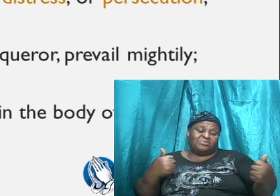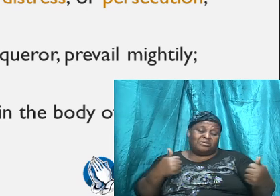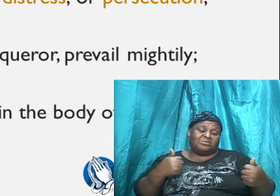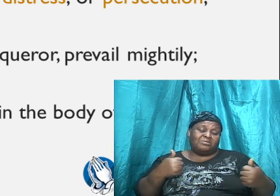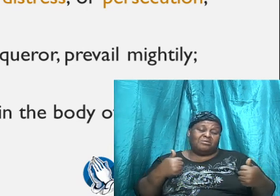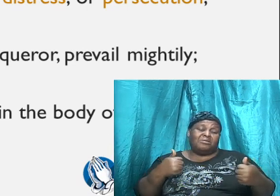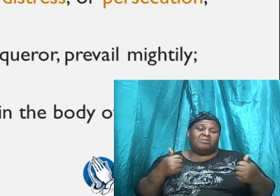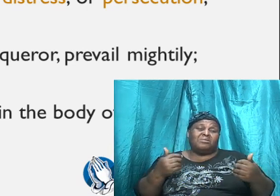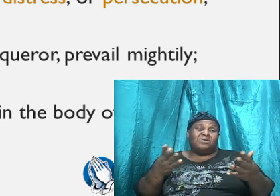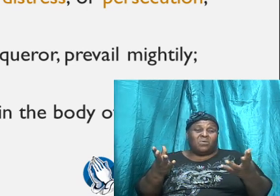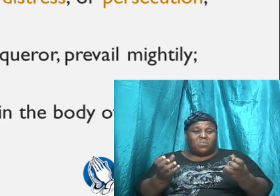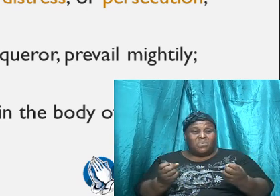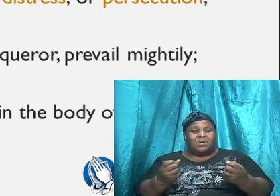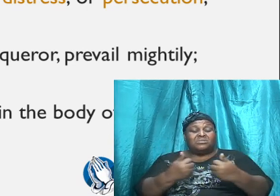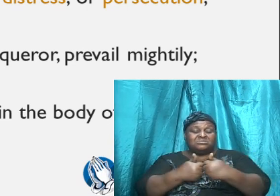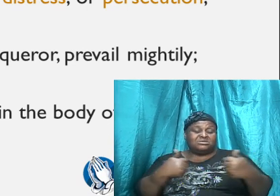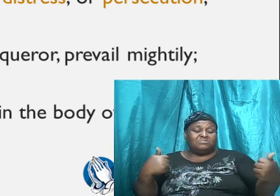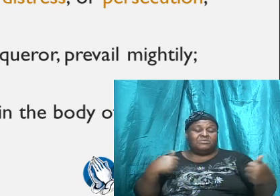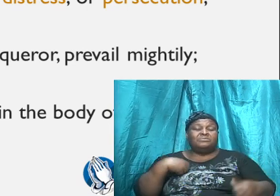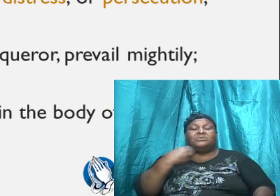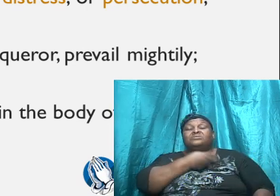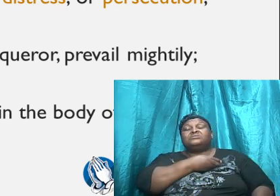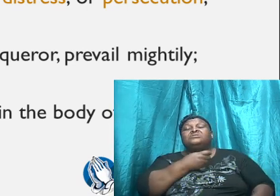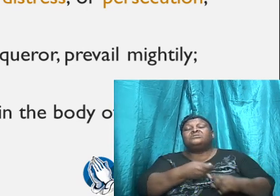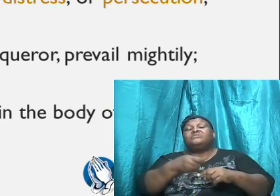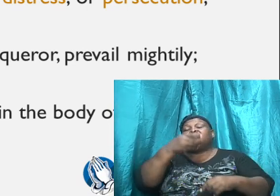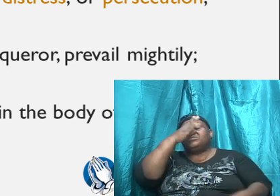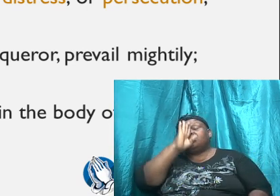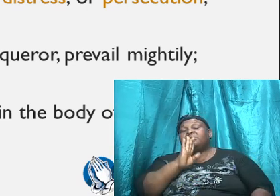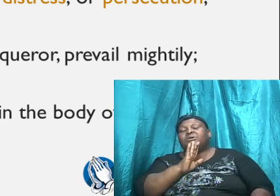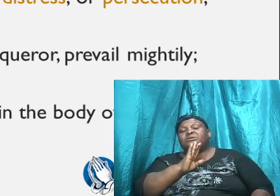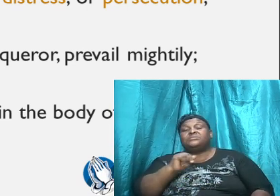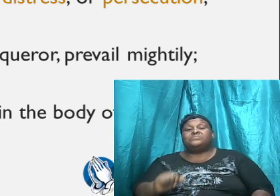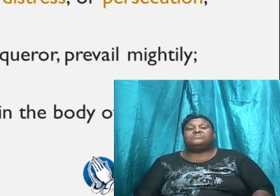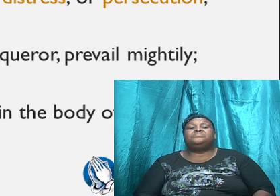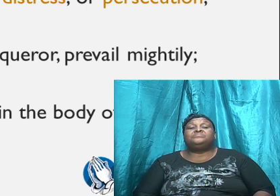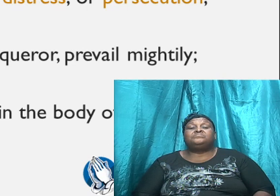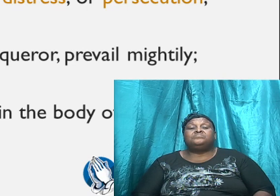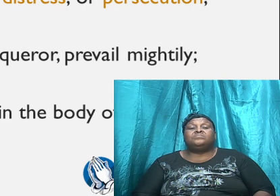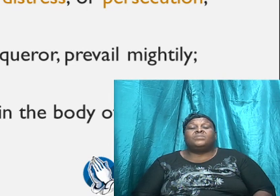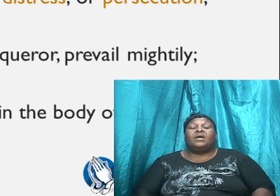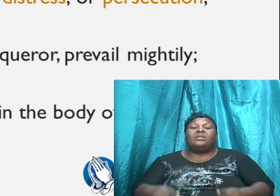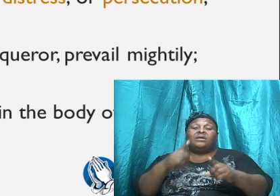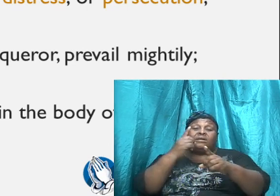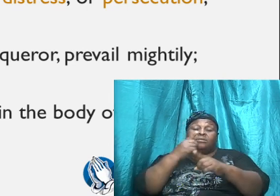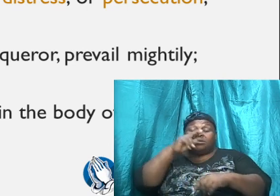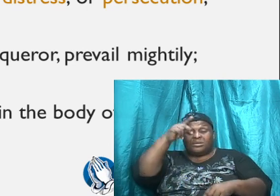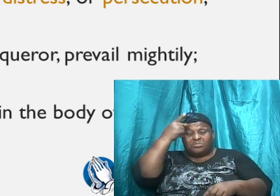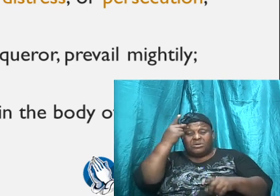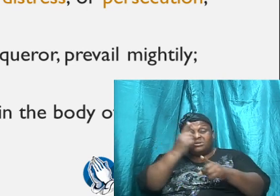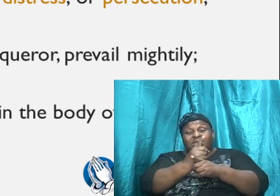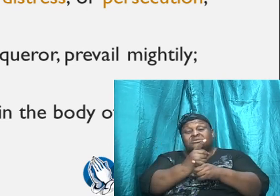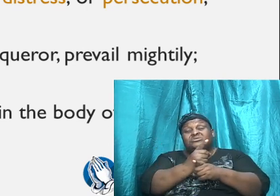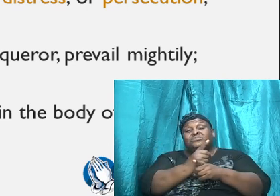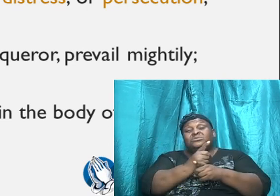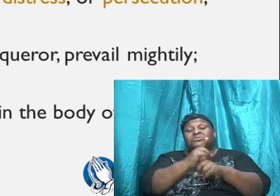separate us from God, and he's answering his question, and he said, no,